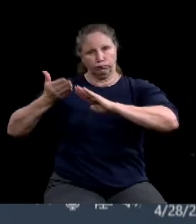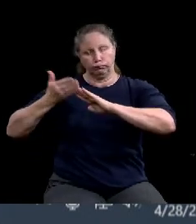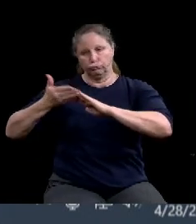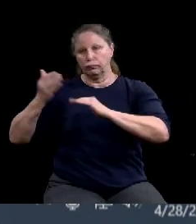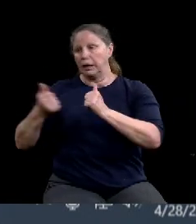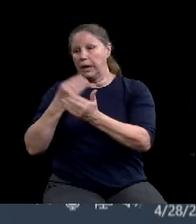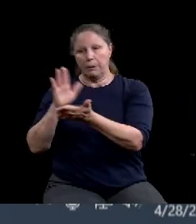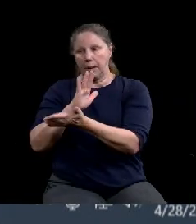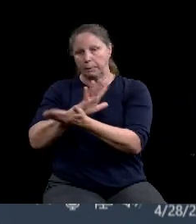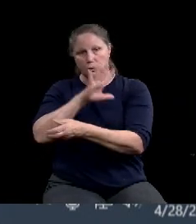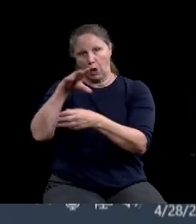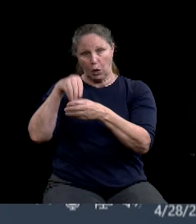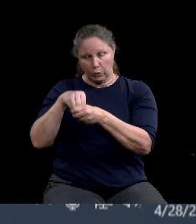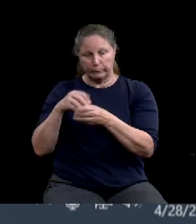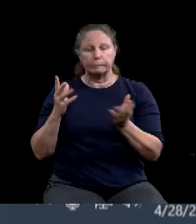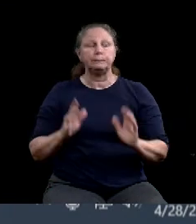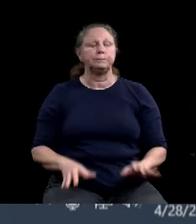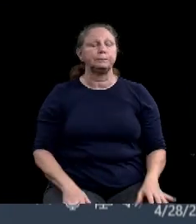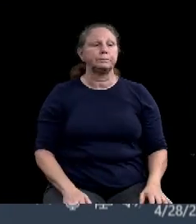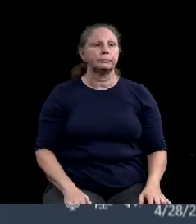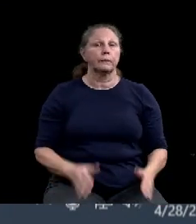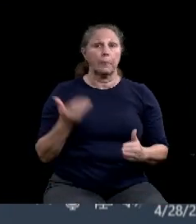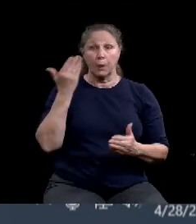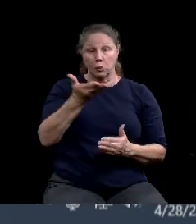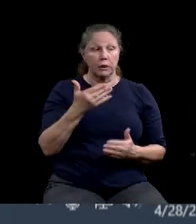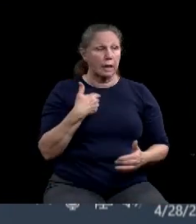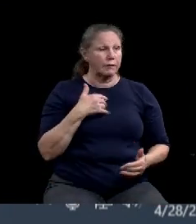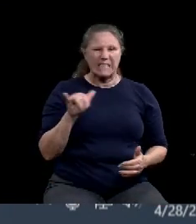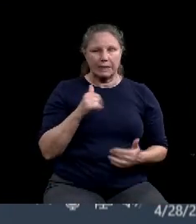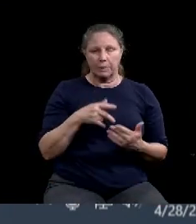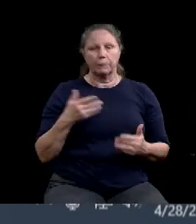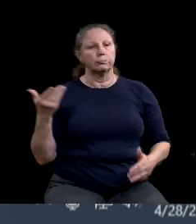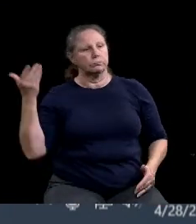a motion? Motion for approval. Second.